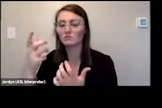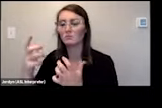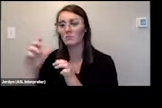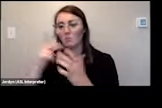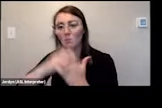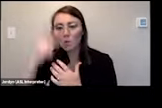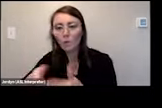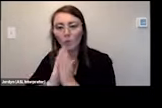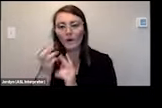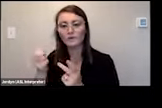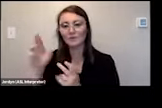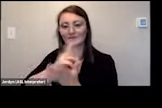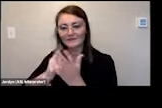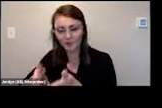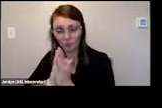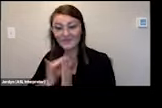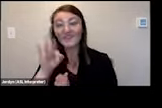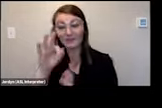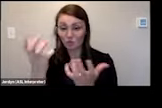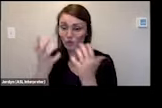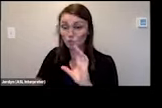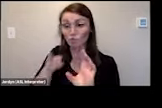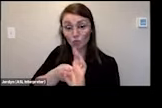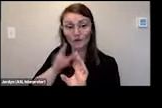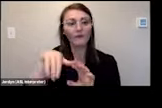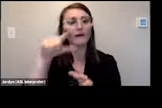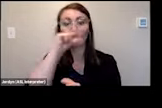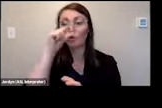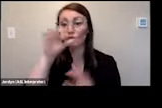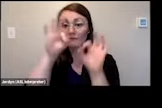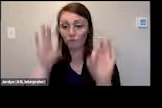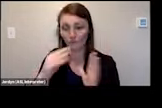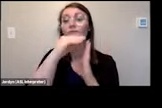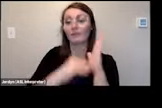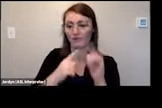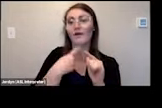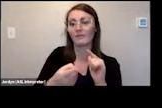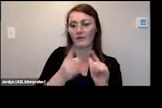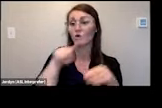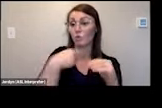in joining our slack page fill out the google form and we will email you when it's ready to go